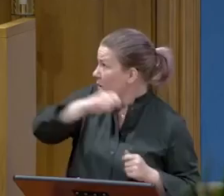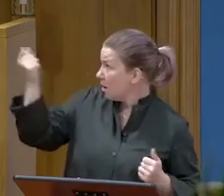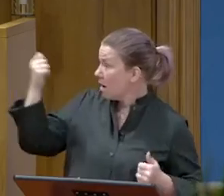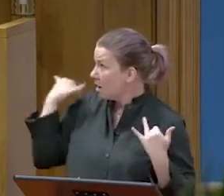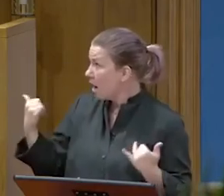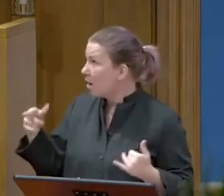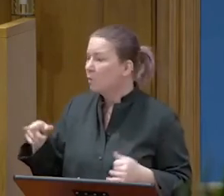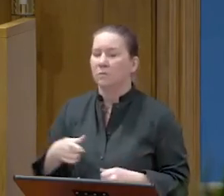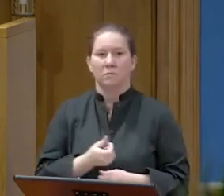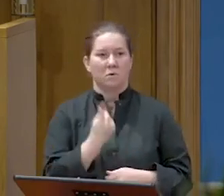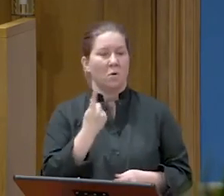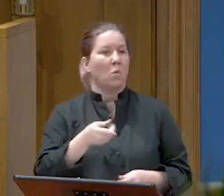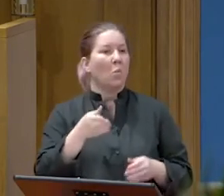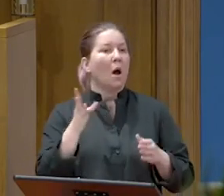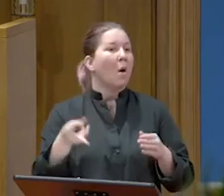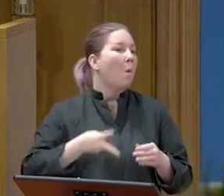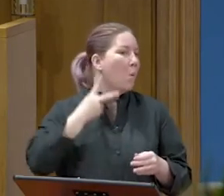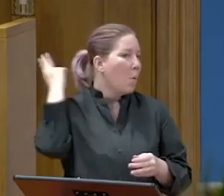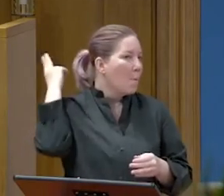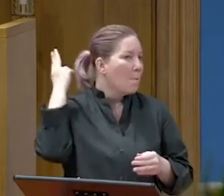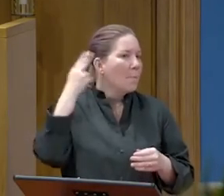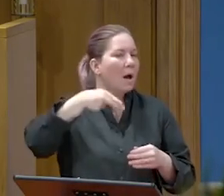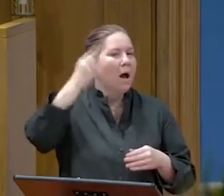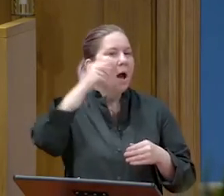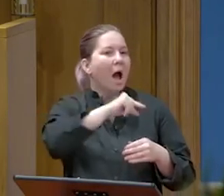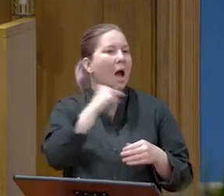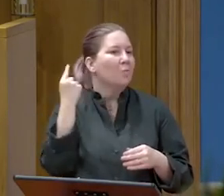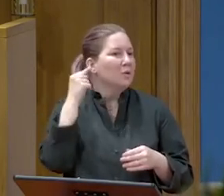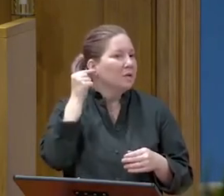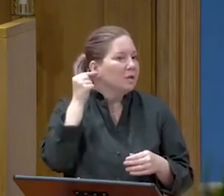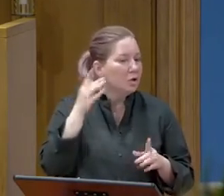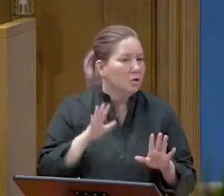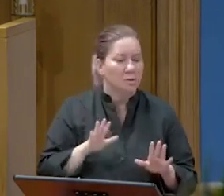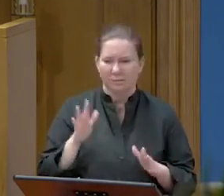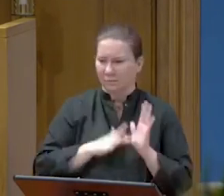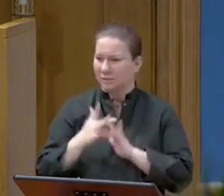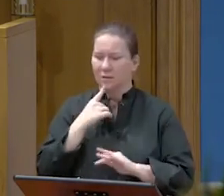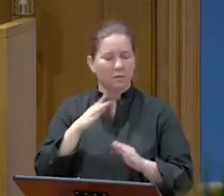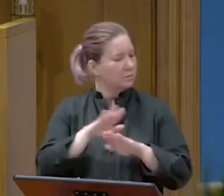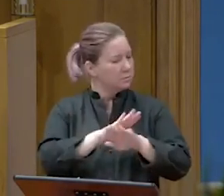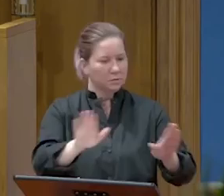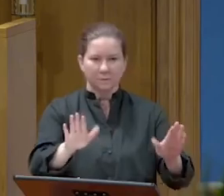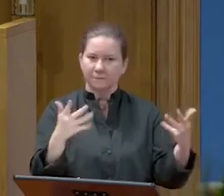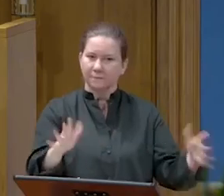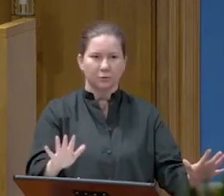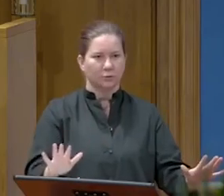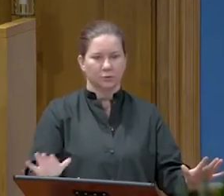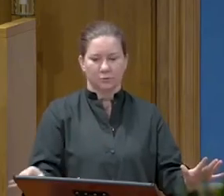slave of the high priest and cut off his right ear. But Jesus said, No more of this.